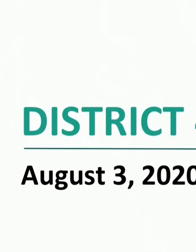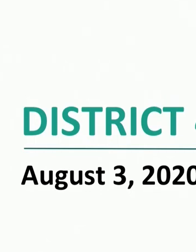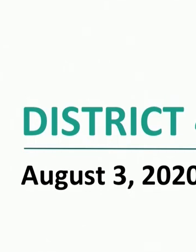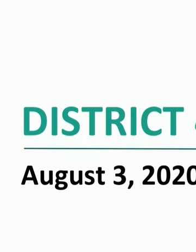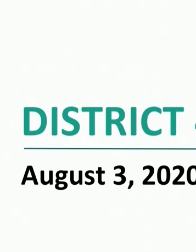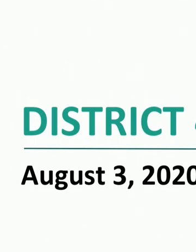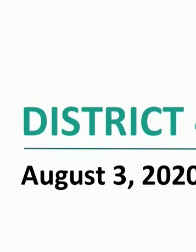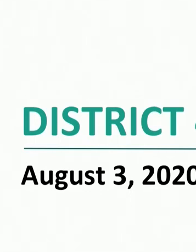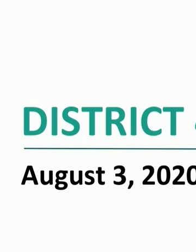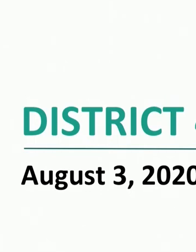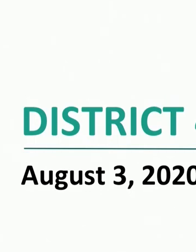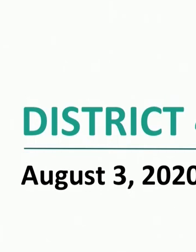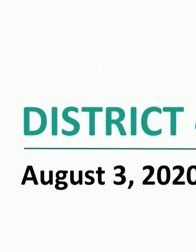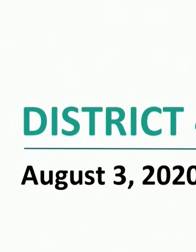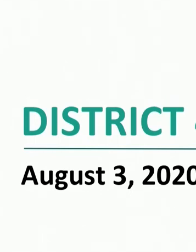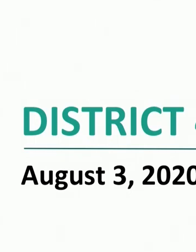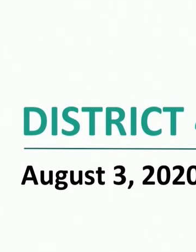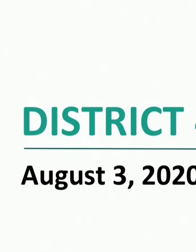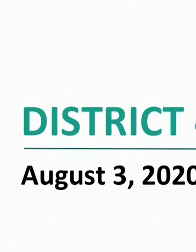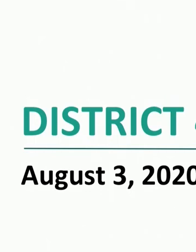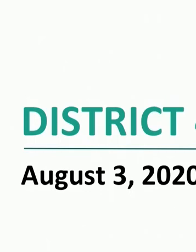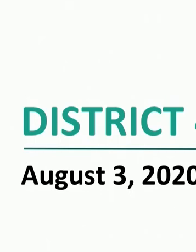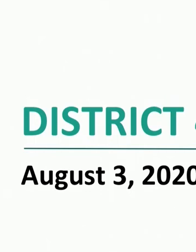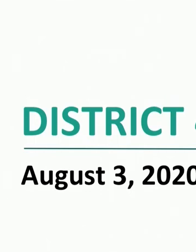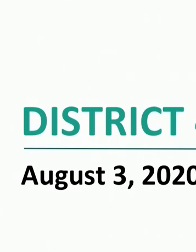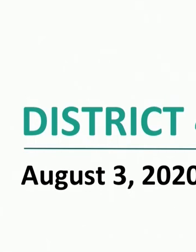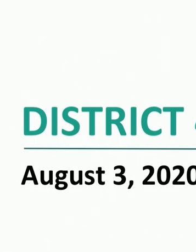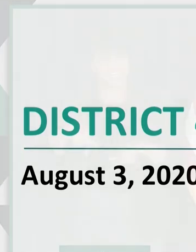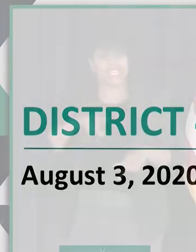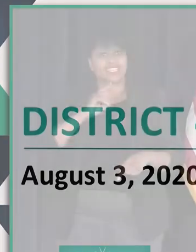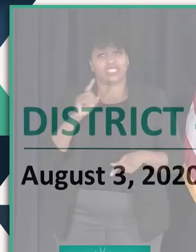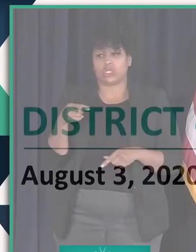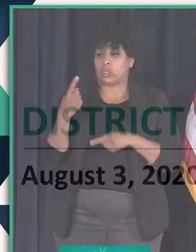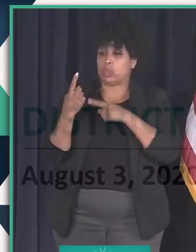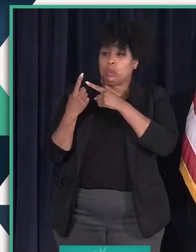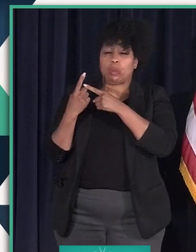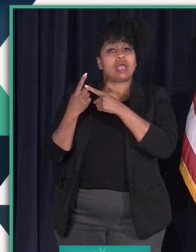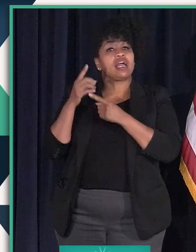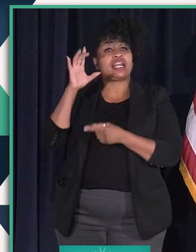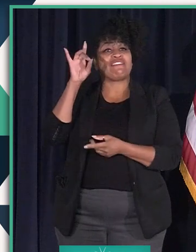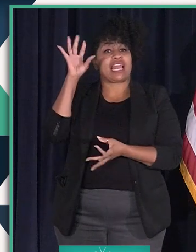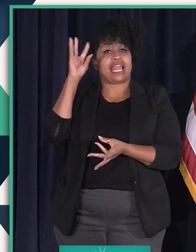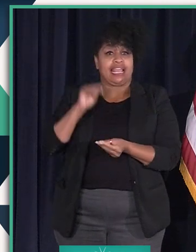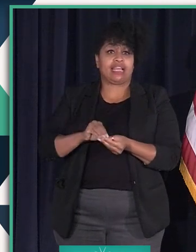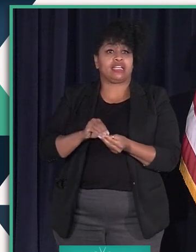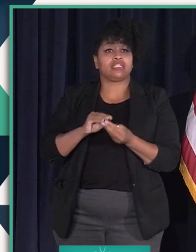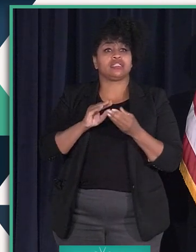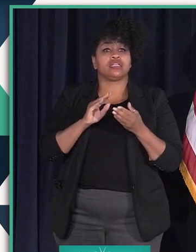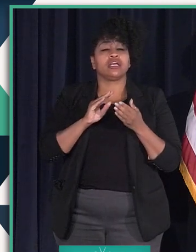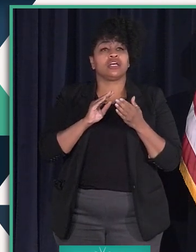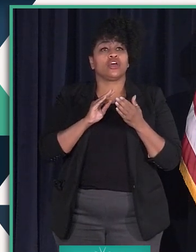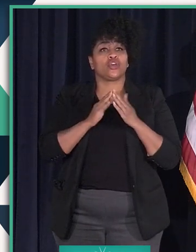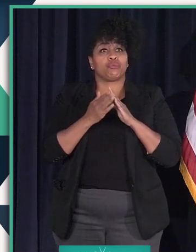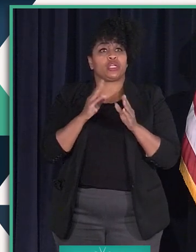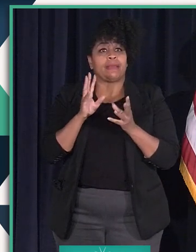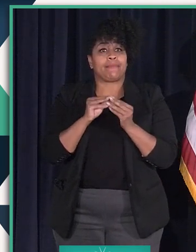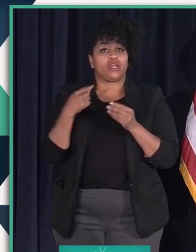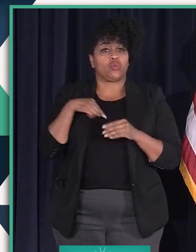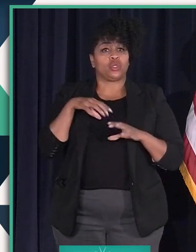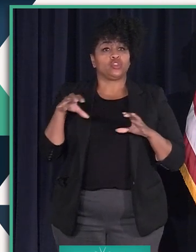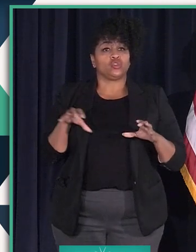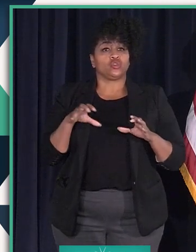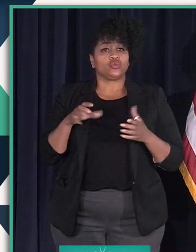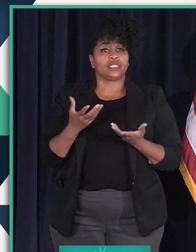And good evening. This is one of eight community meetings that we are doing